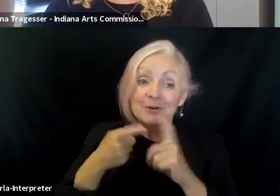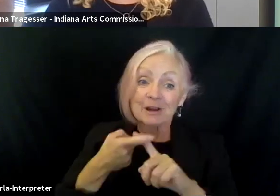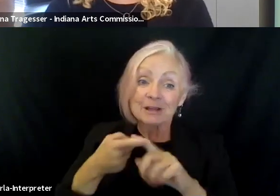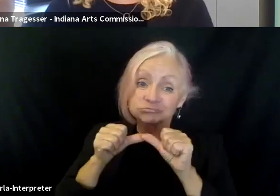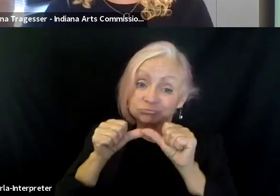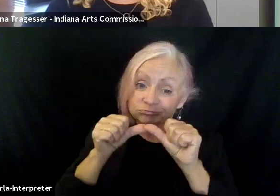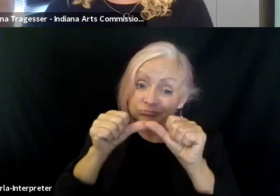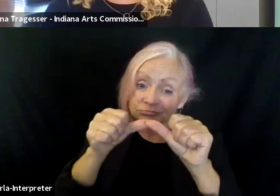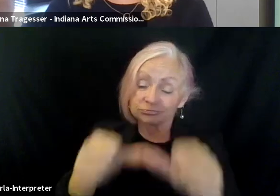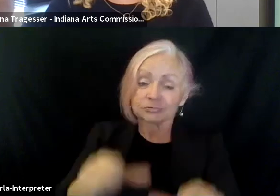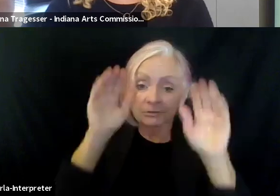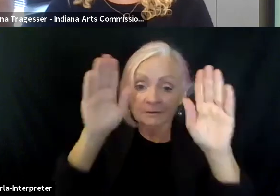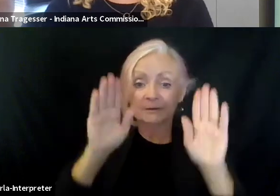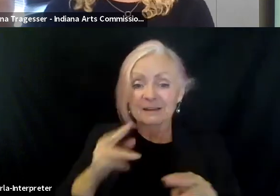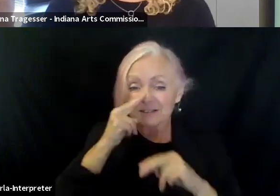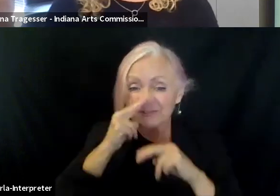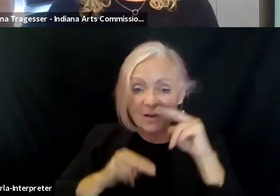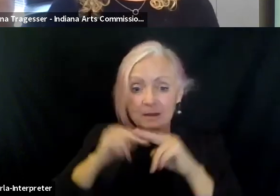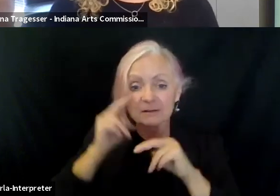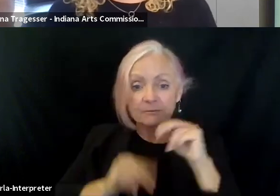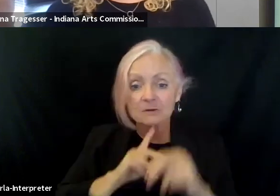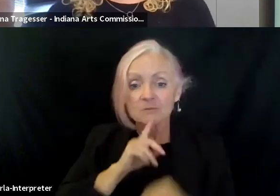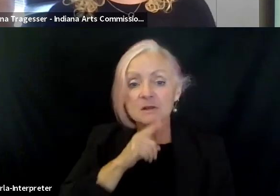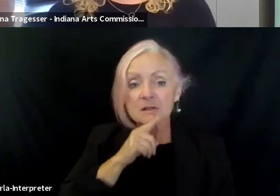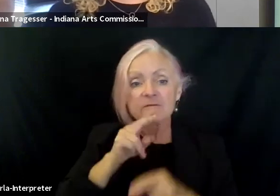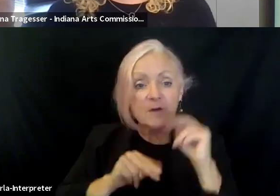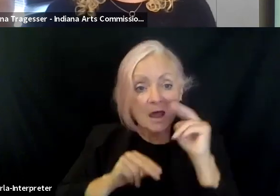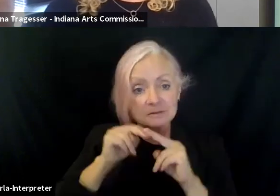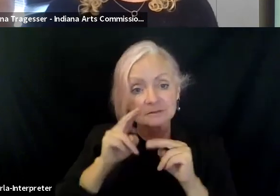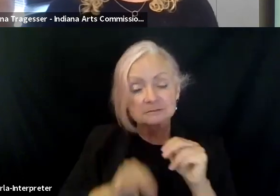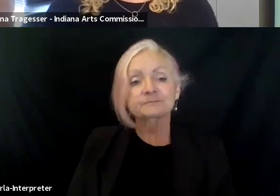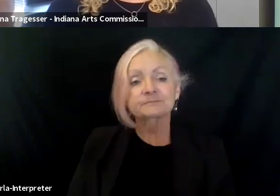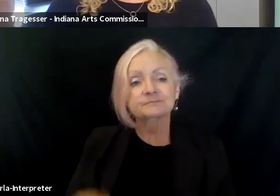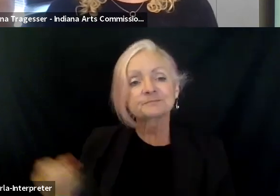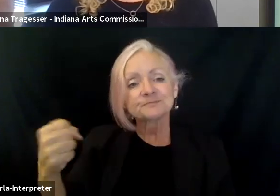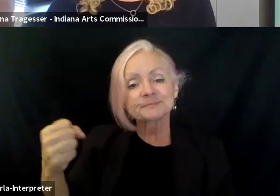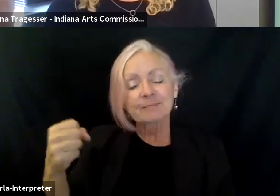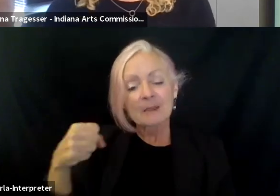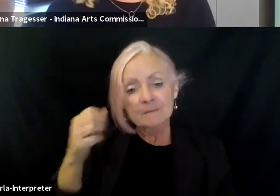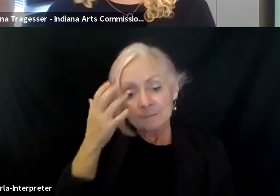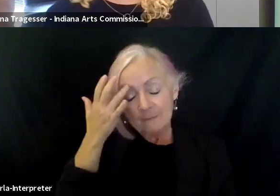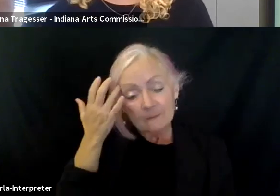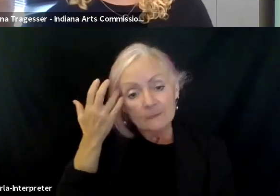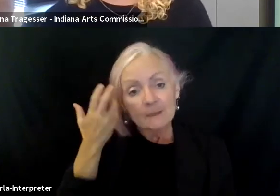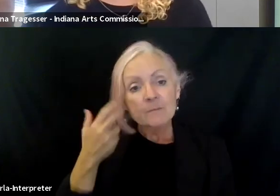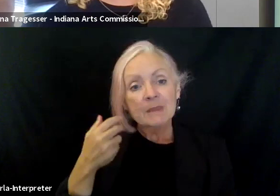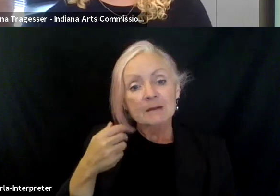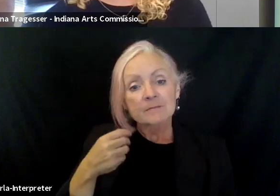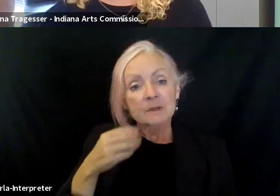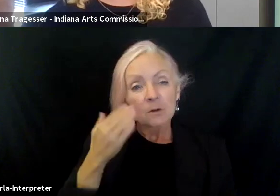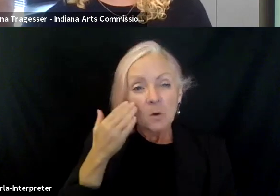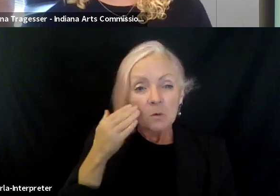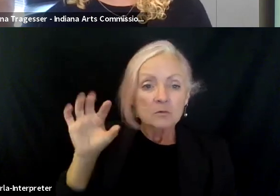Yeah, it's, it's fun. It's really fun. But he, you know, it's interesting for me, we talk about this and Fort Wayne is a large